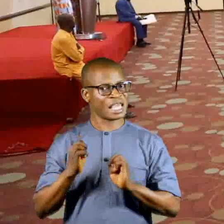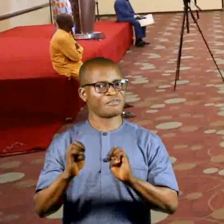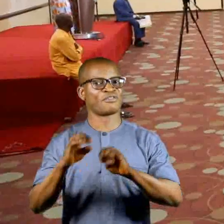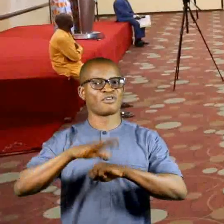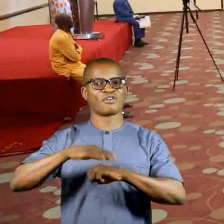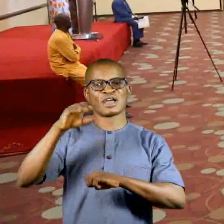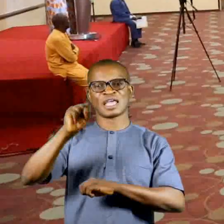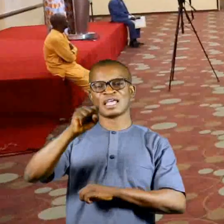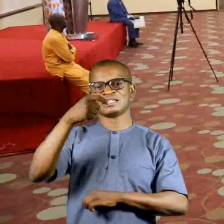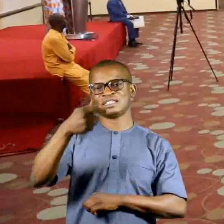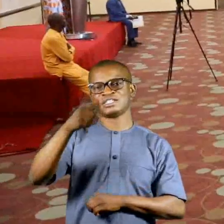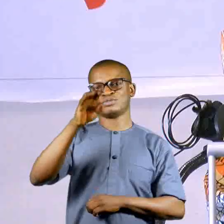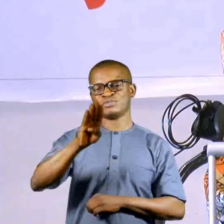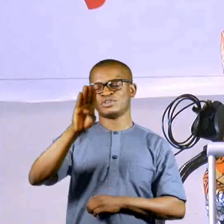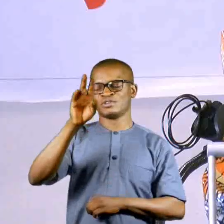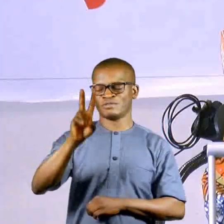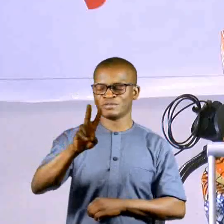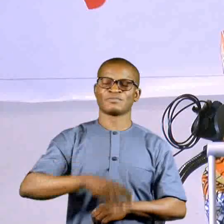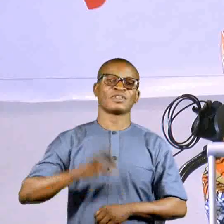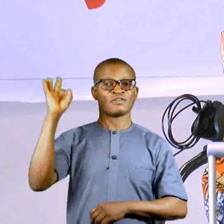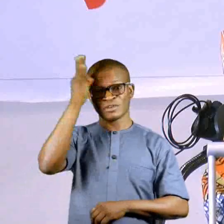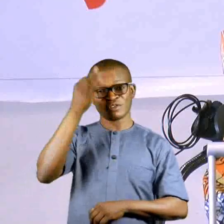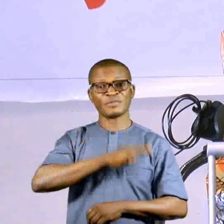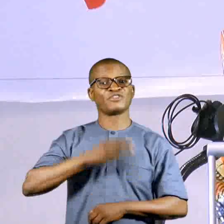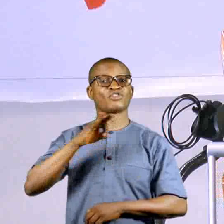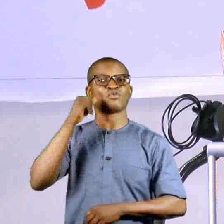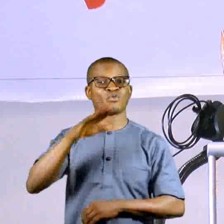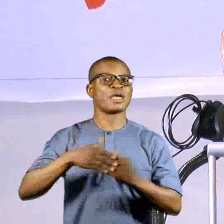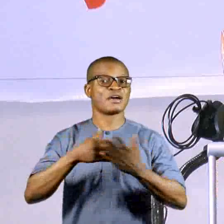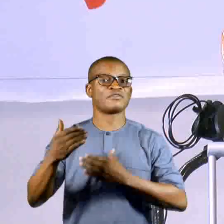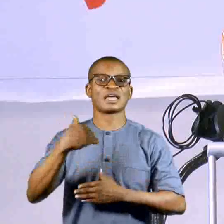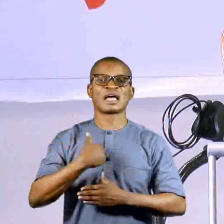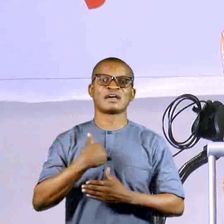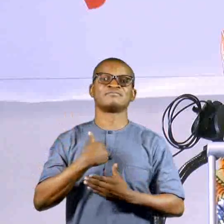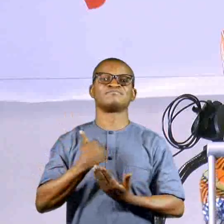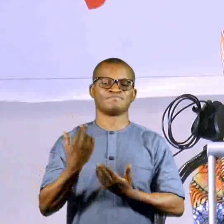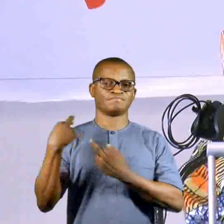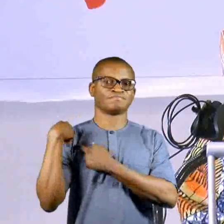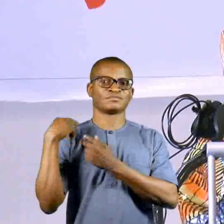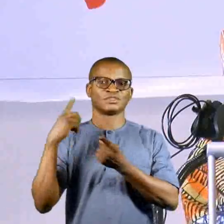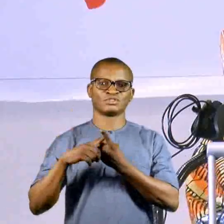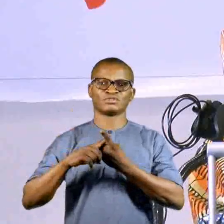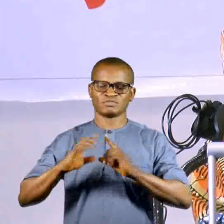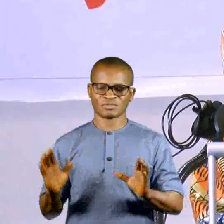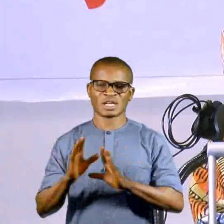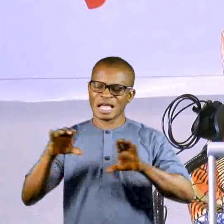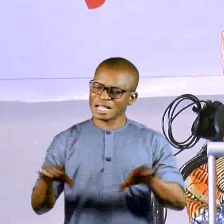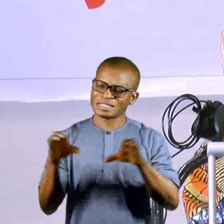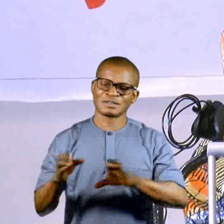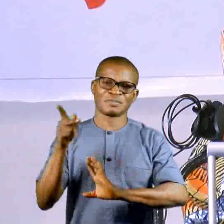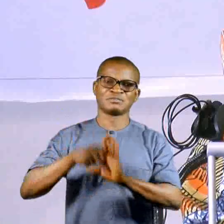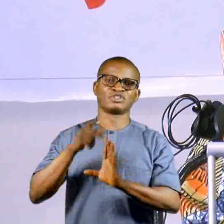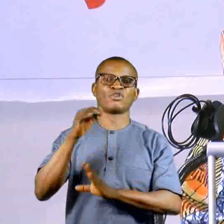on SGBV. The Federal Ministry of Women Affairs has demanded to stimulate active participation of